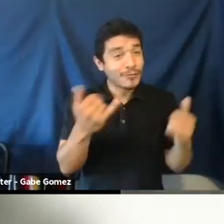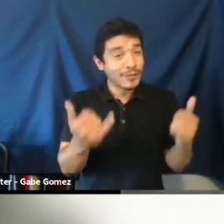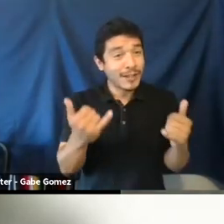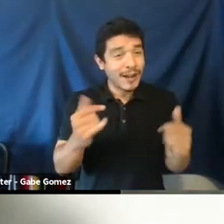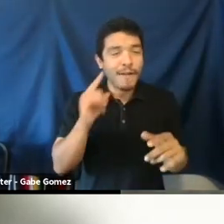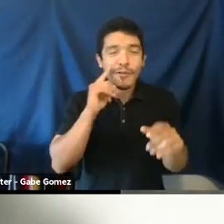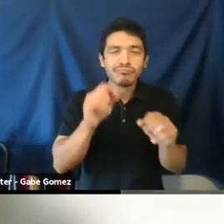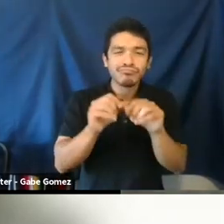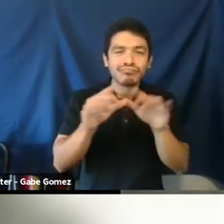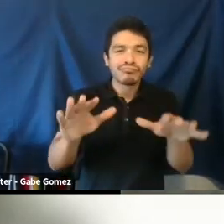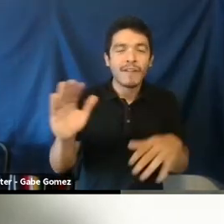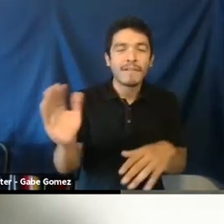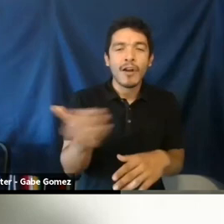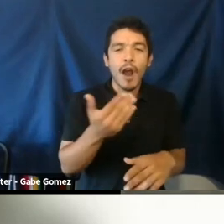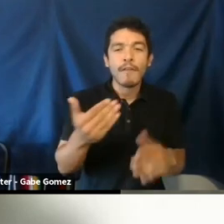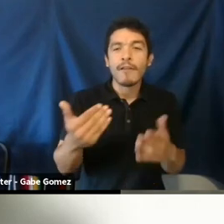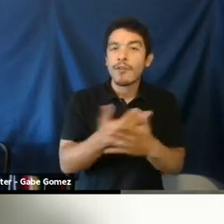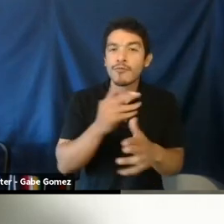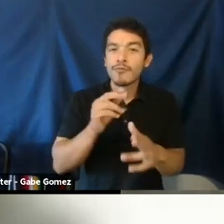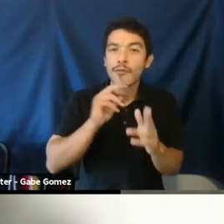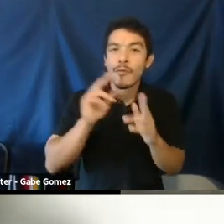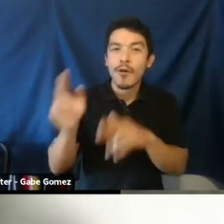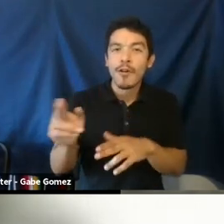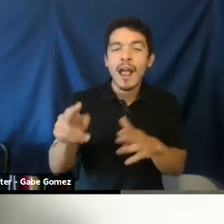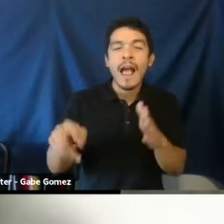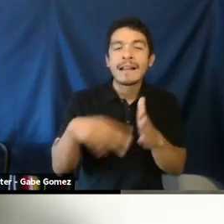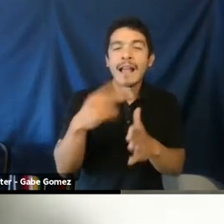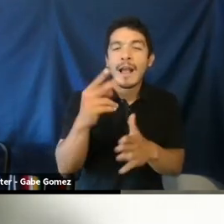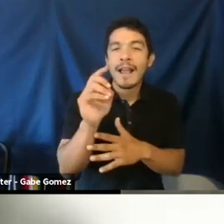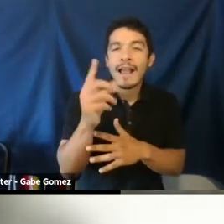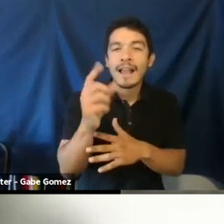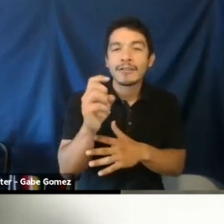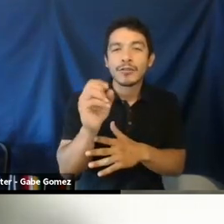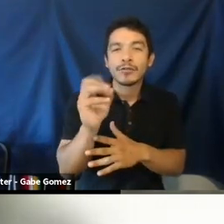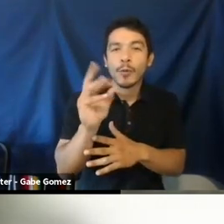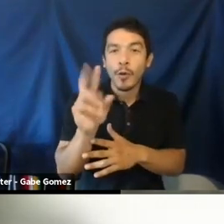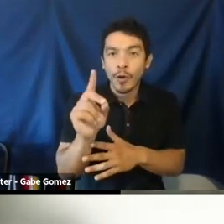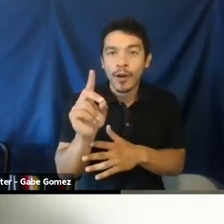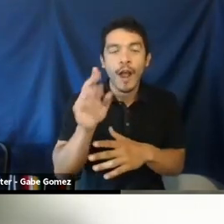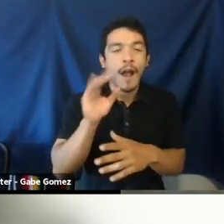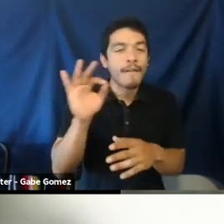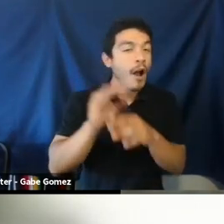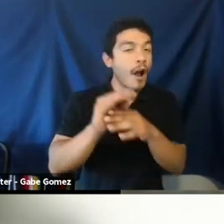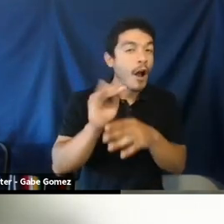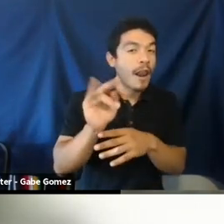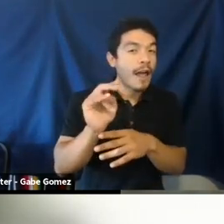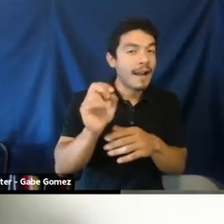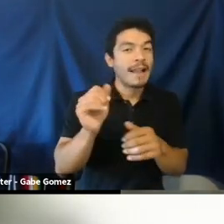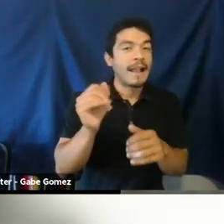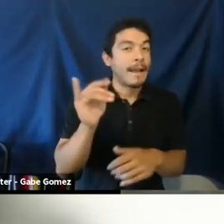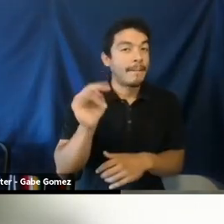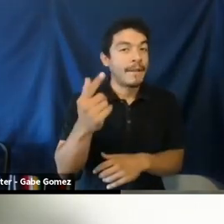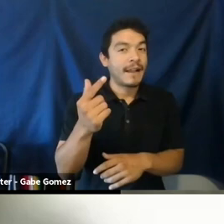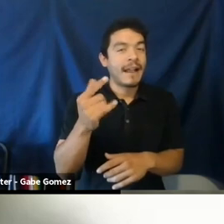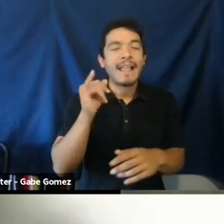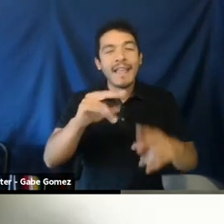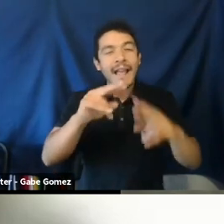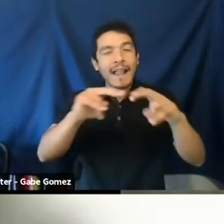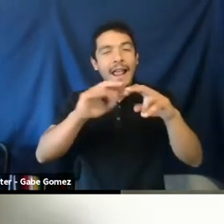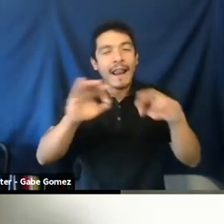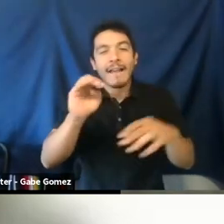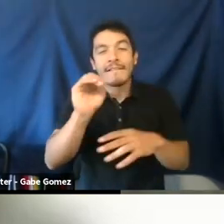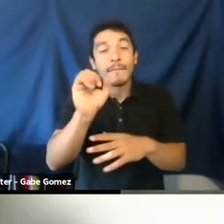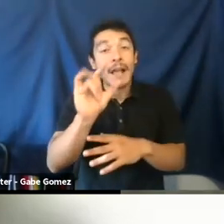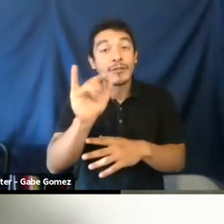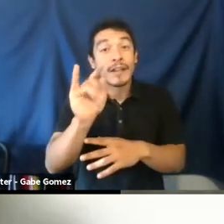Hello, everyone. I'm so honored to be here with you all today for the release of our groundbreaking report, The Double-Edged Sword of